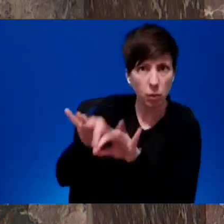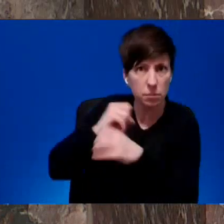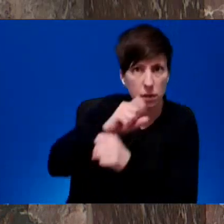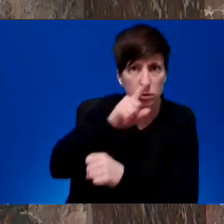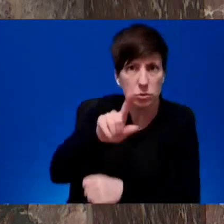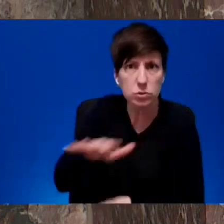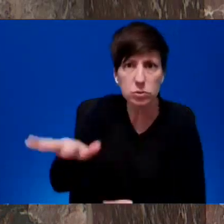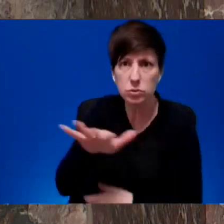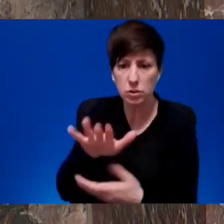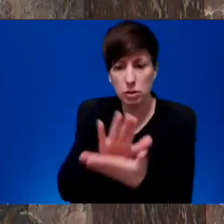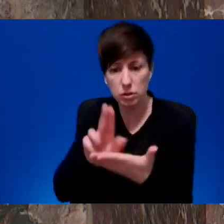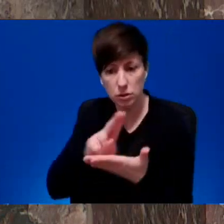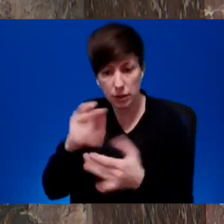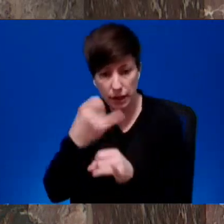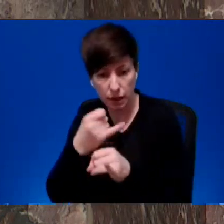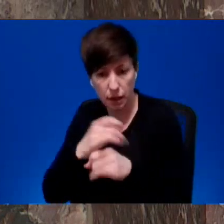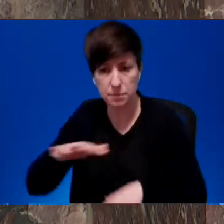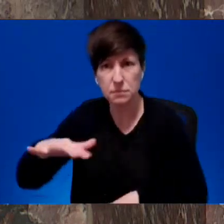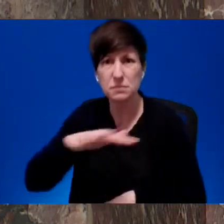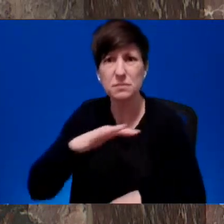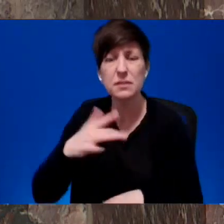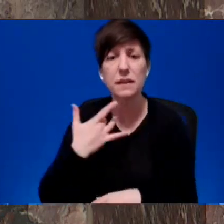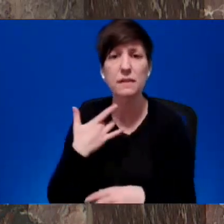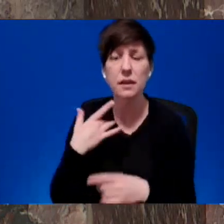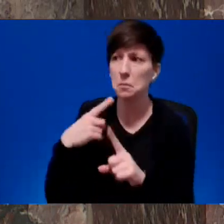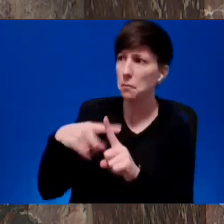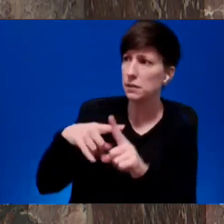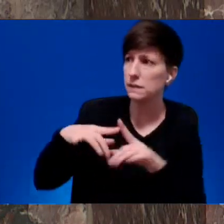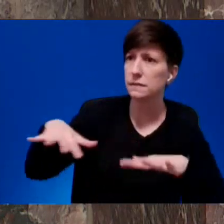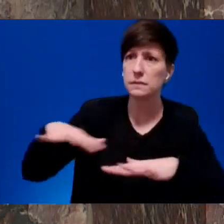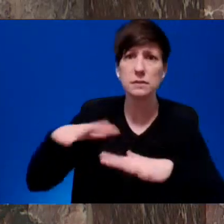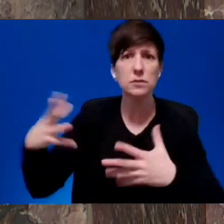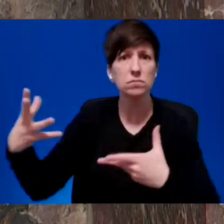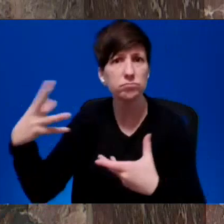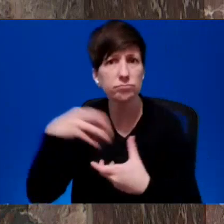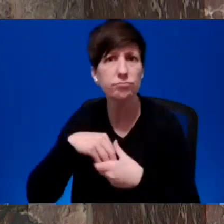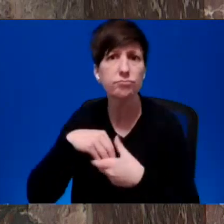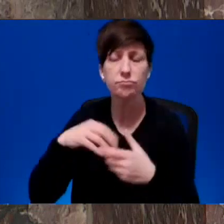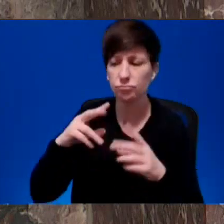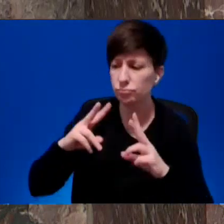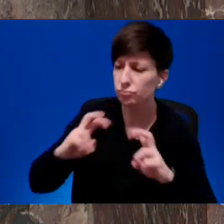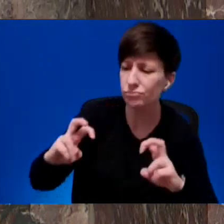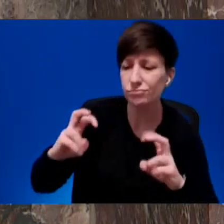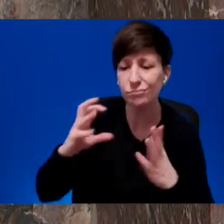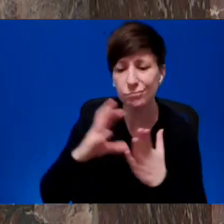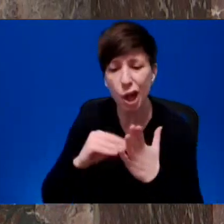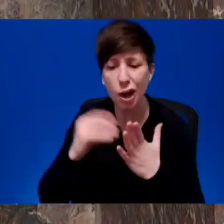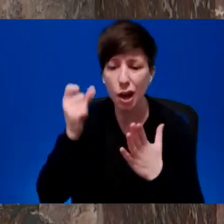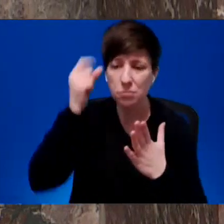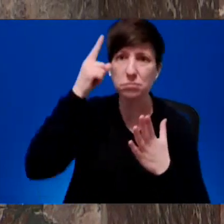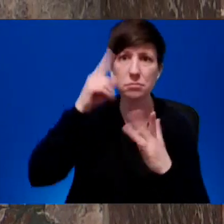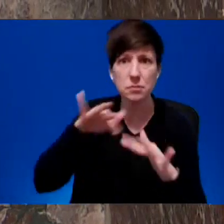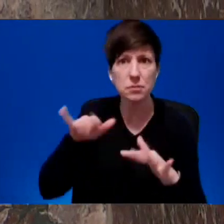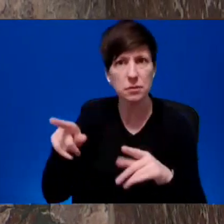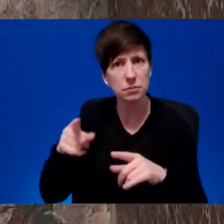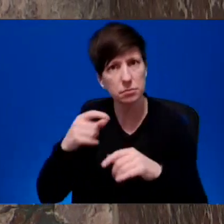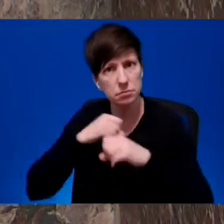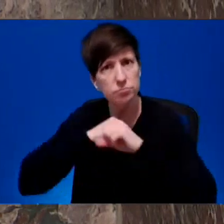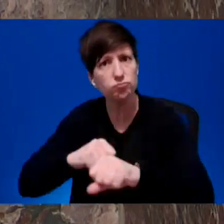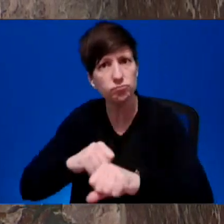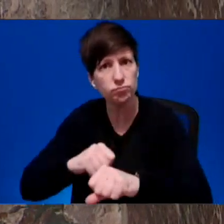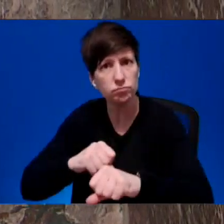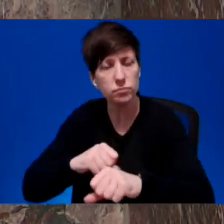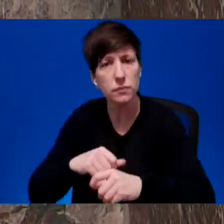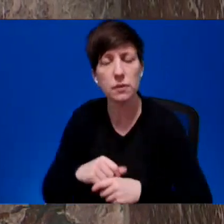places of learning that foster enlightenment and inclusivity and hold them accountable to do so. Today